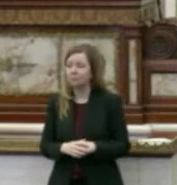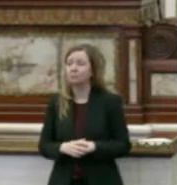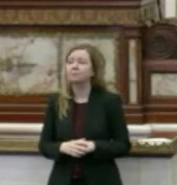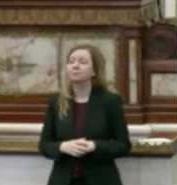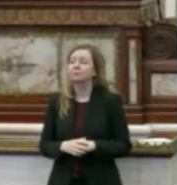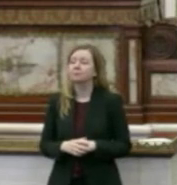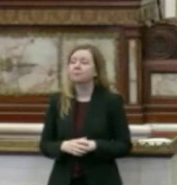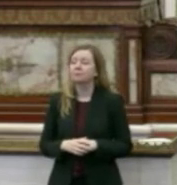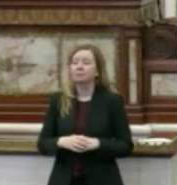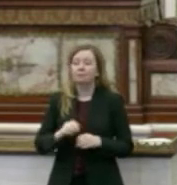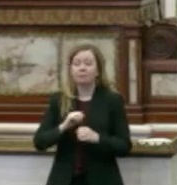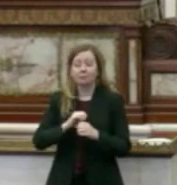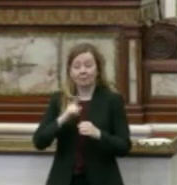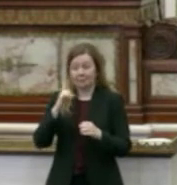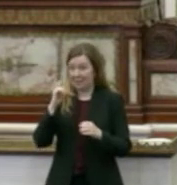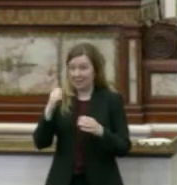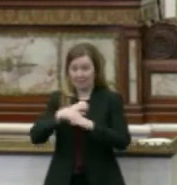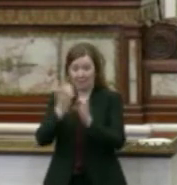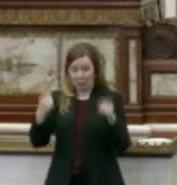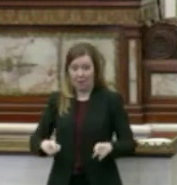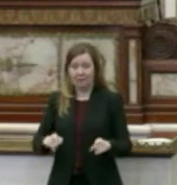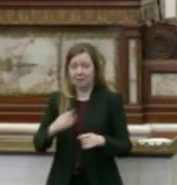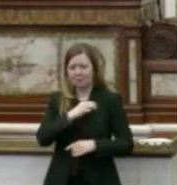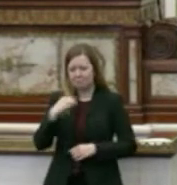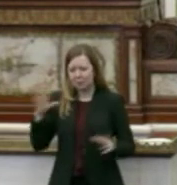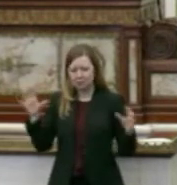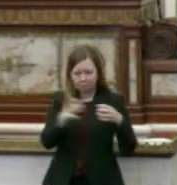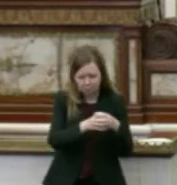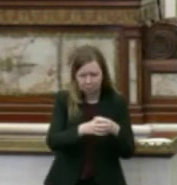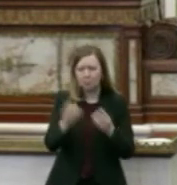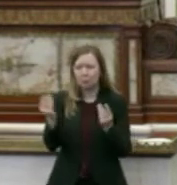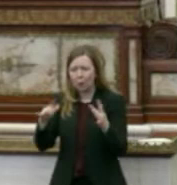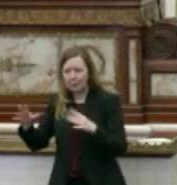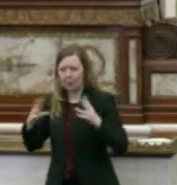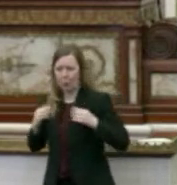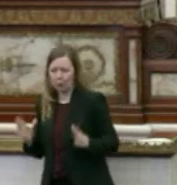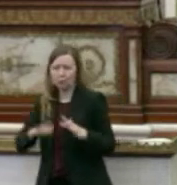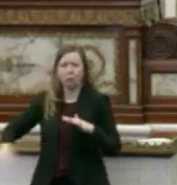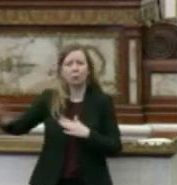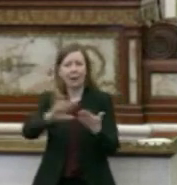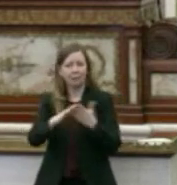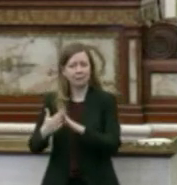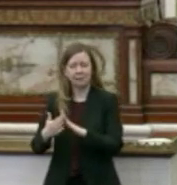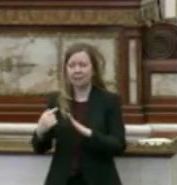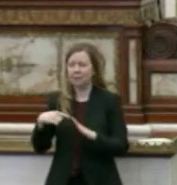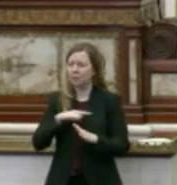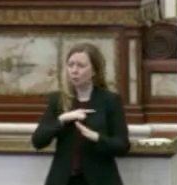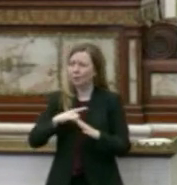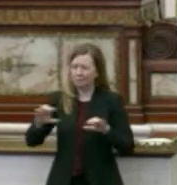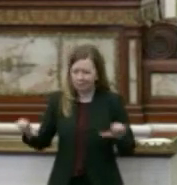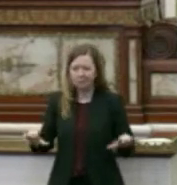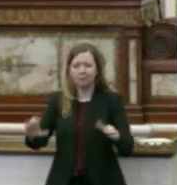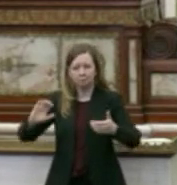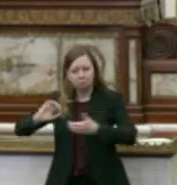Throughout this crisis, members of the Pennsylvania Apartment Association and property owners throughout the city have collectively worked with